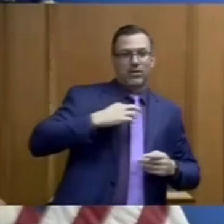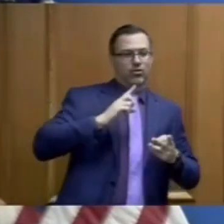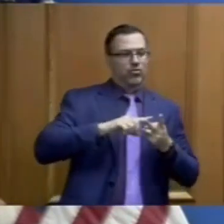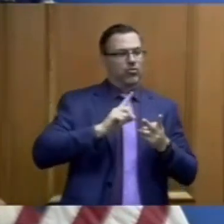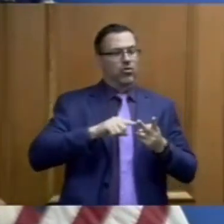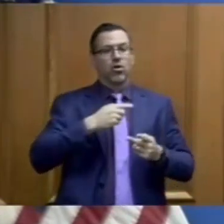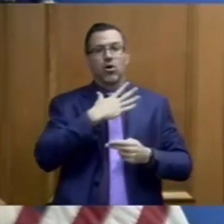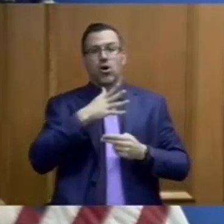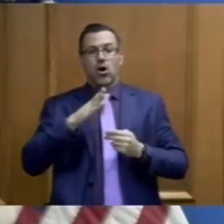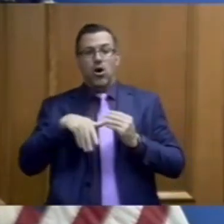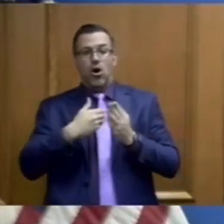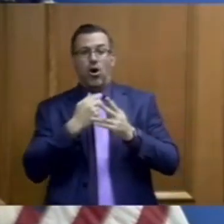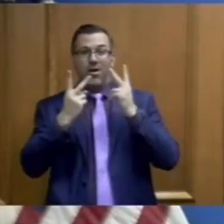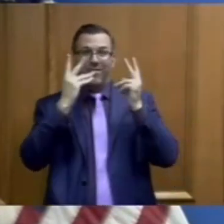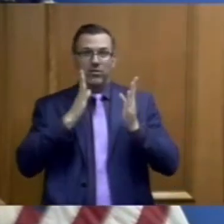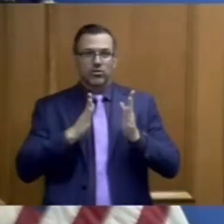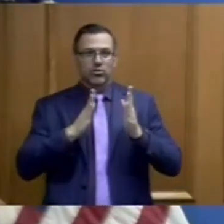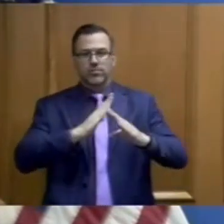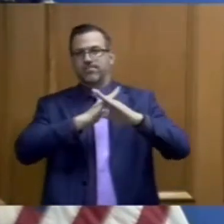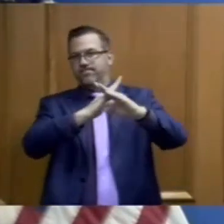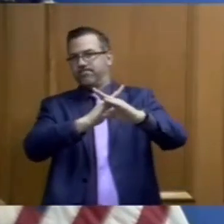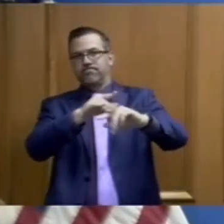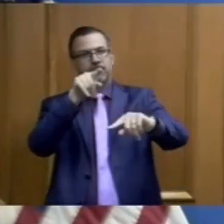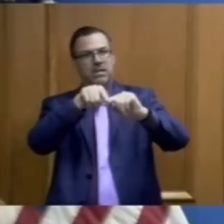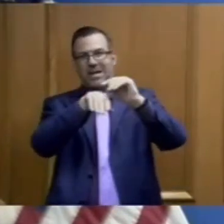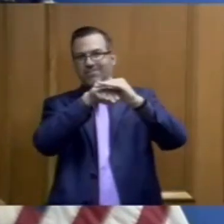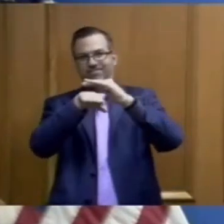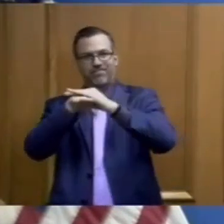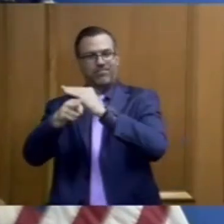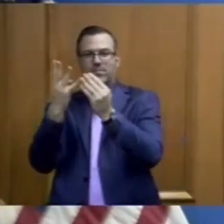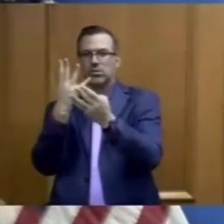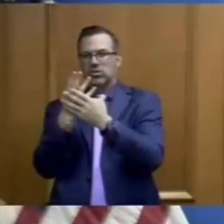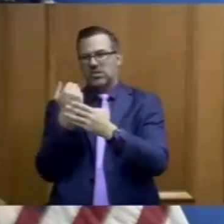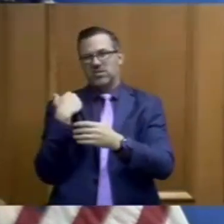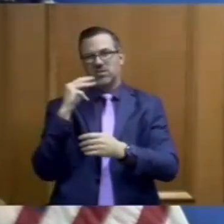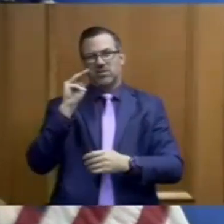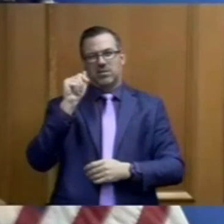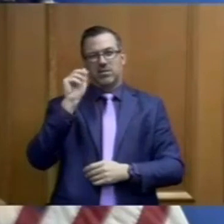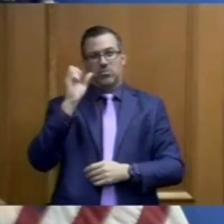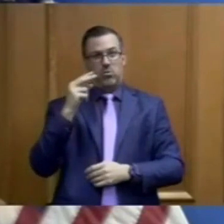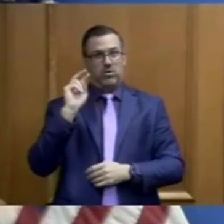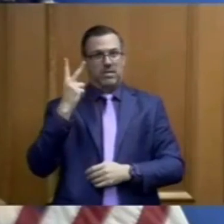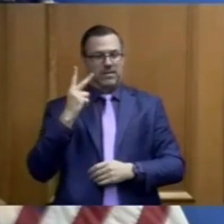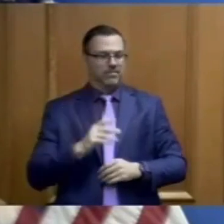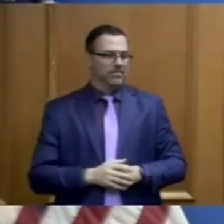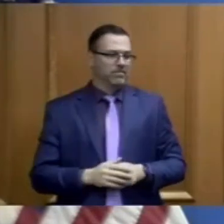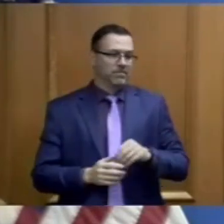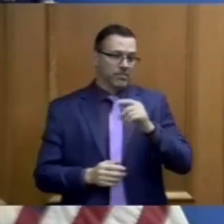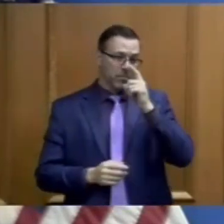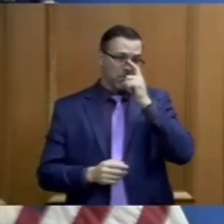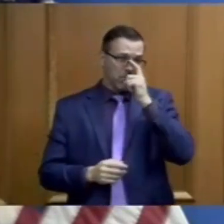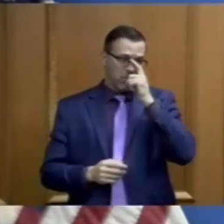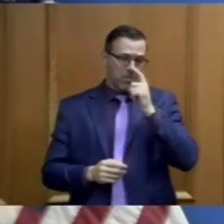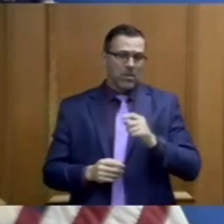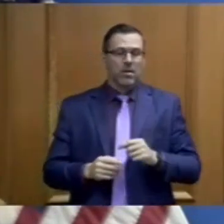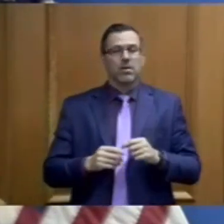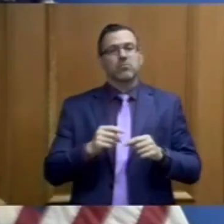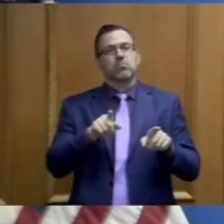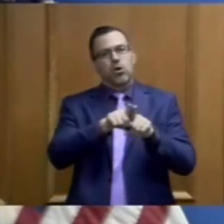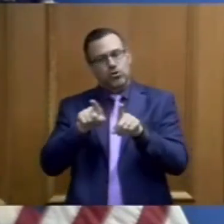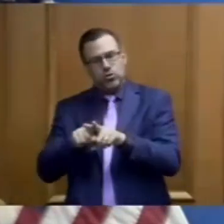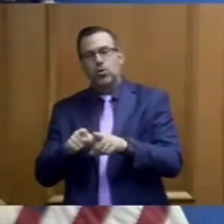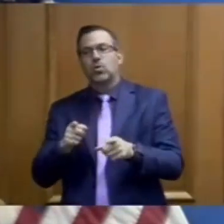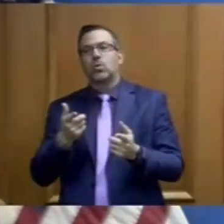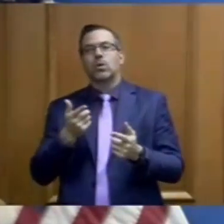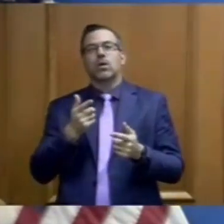in order to limit the traffic that enters our facilities. Additional precautionary steps included postponing